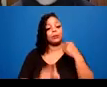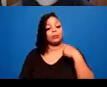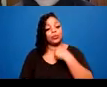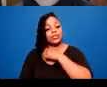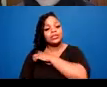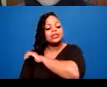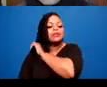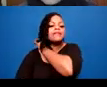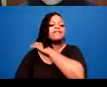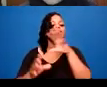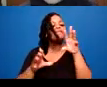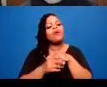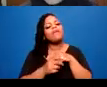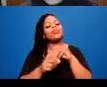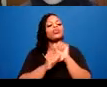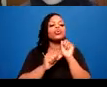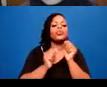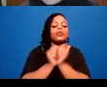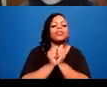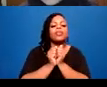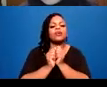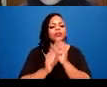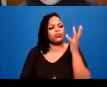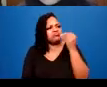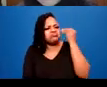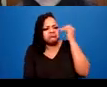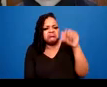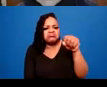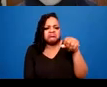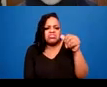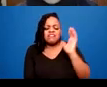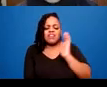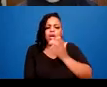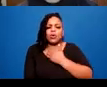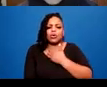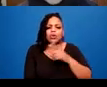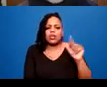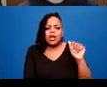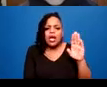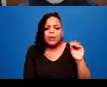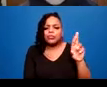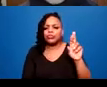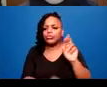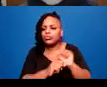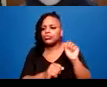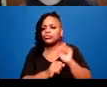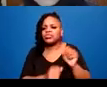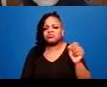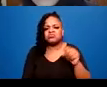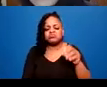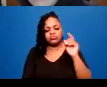this labor that they are imparting. And there is an imbalance because not everybody is aware of that.